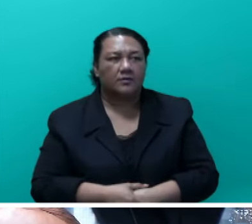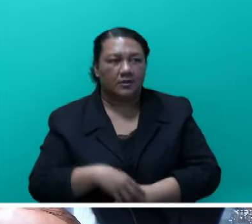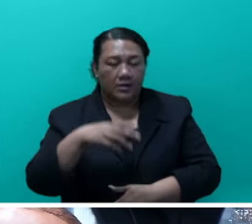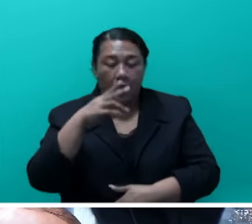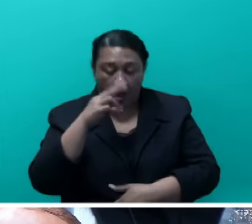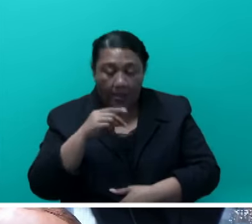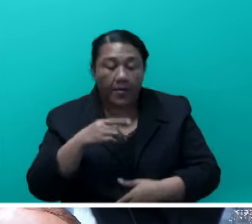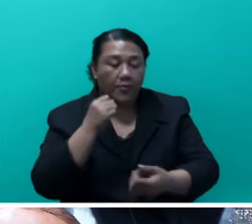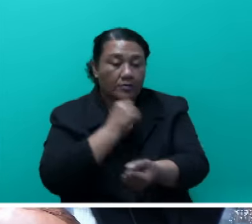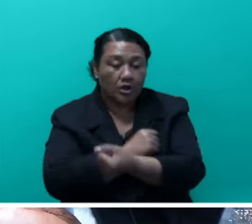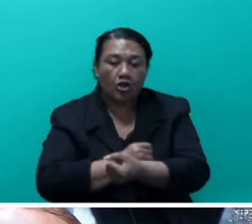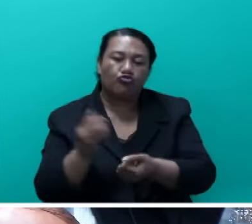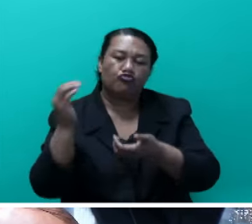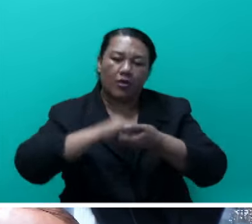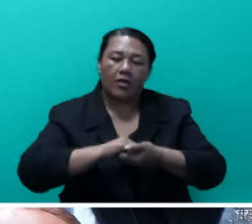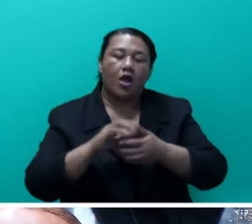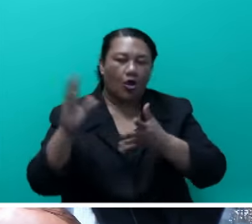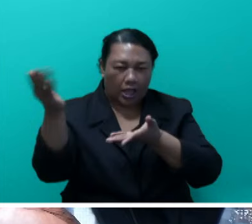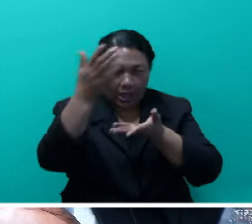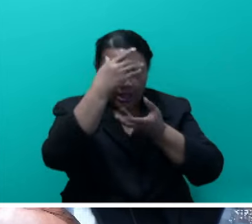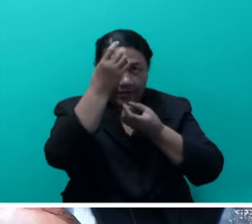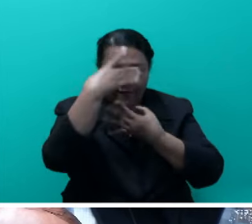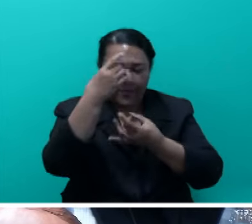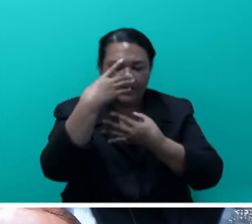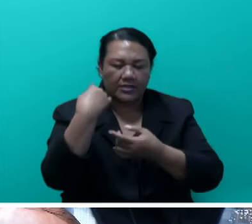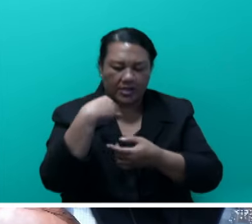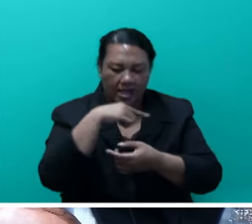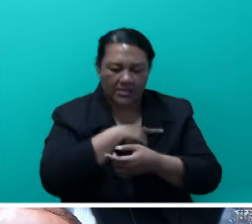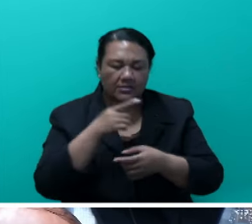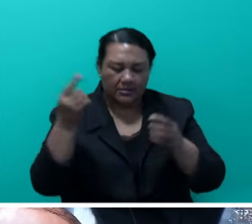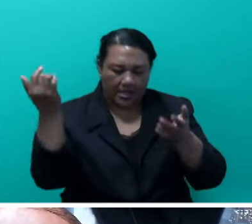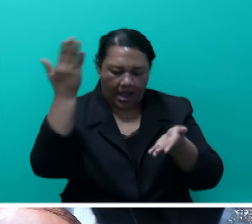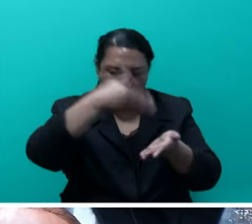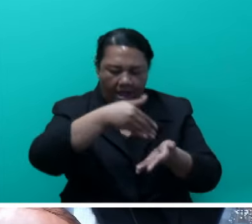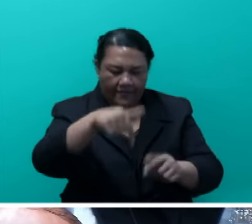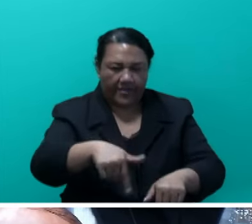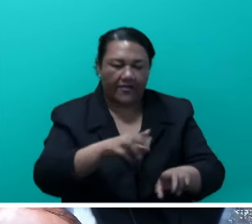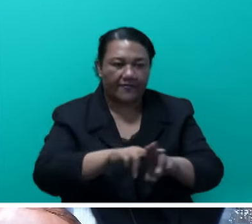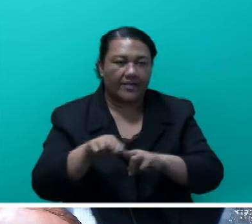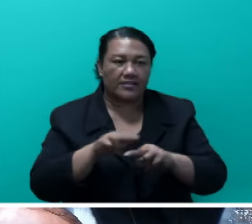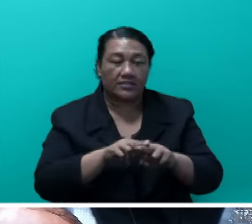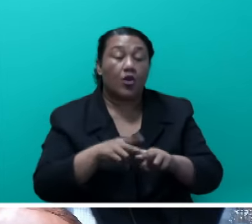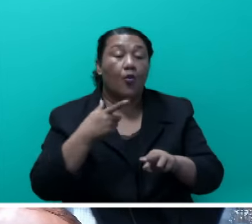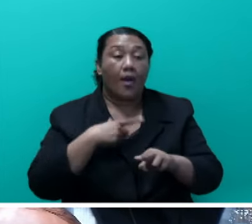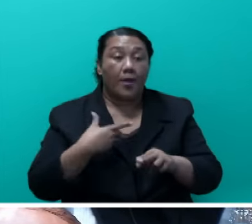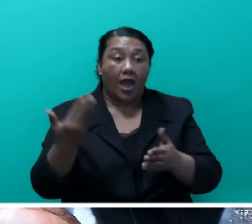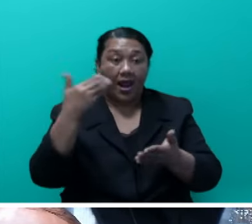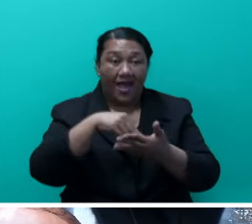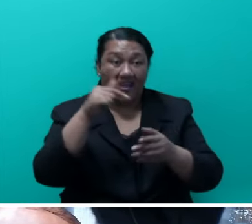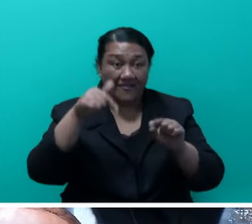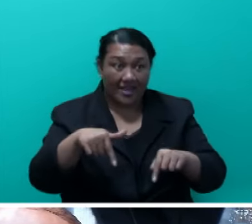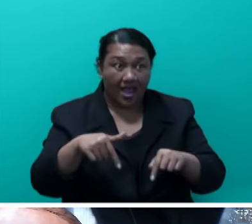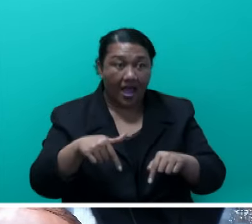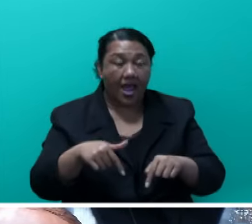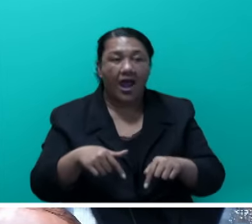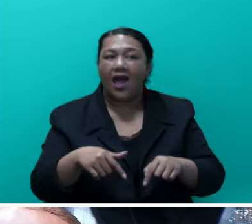or gather information as they are coming to our shores. Because once they land here, it's very hard for us to stop